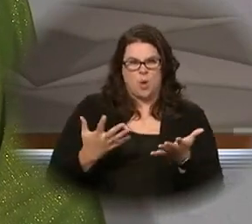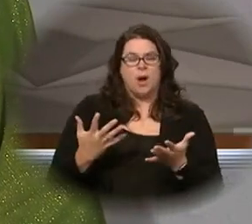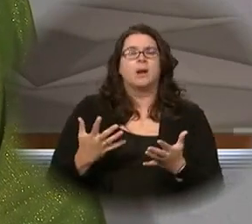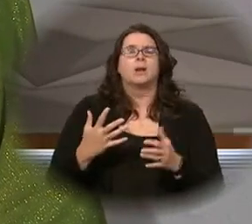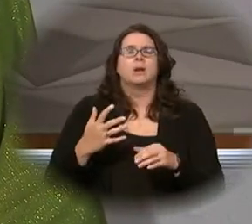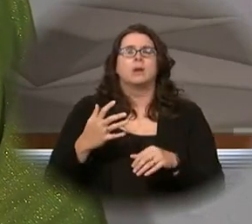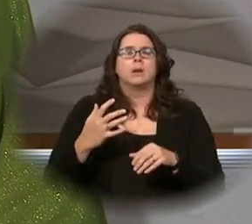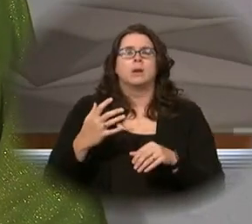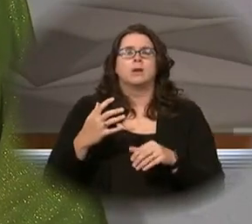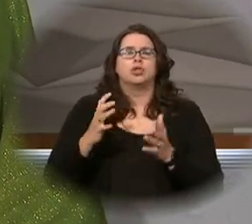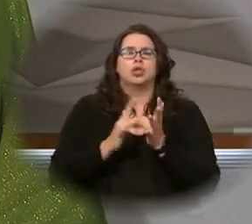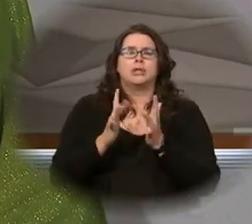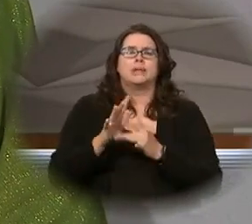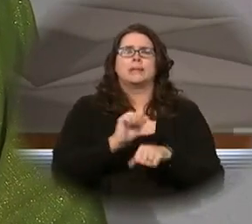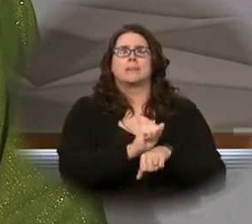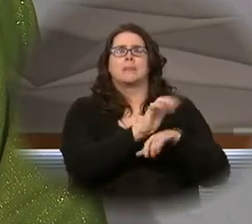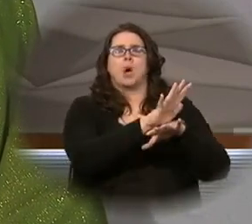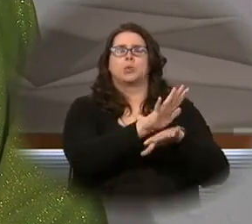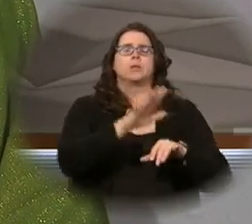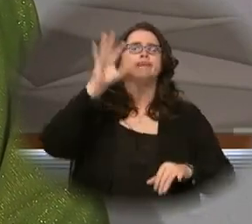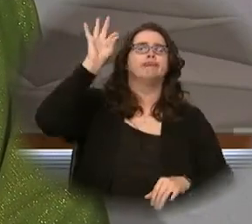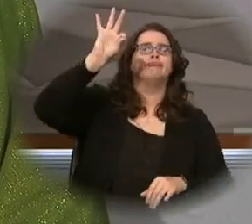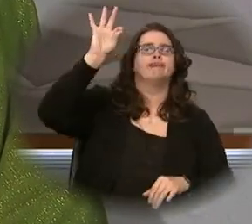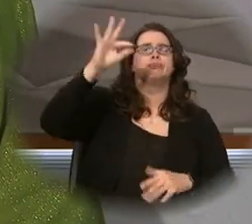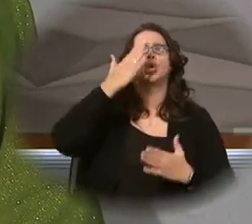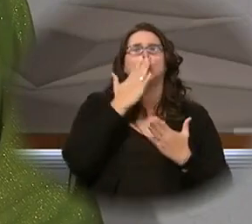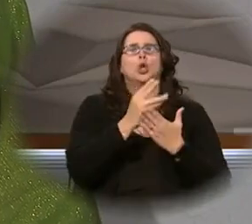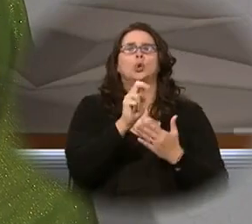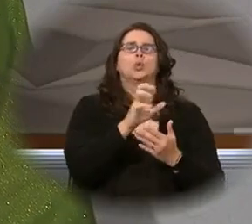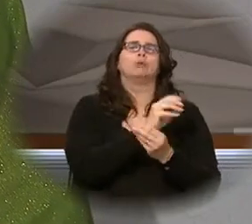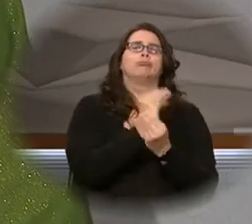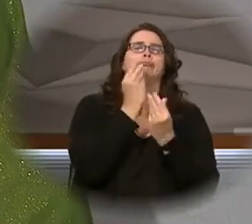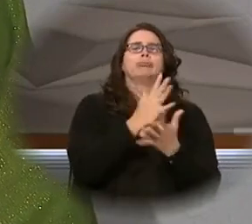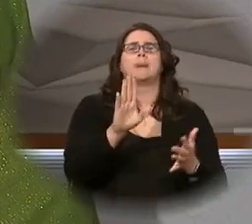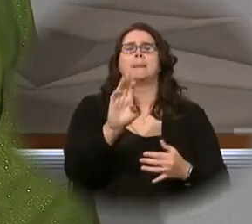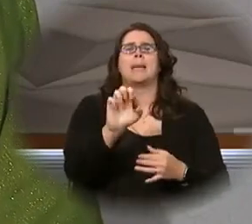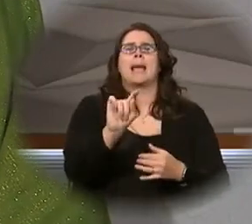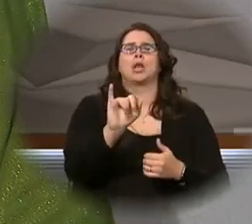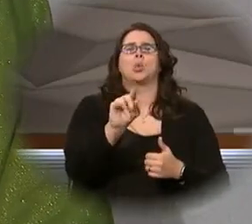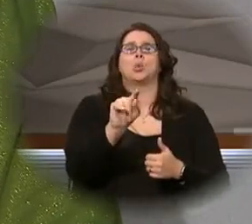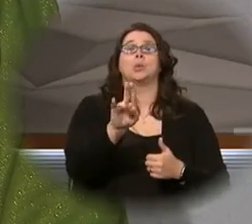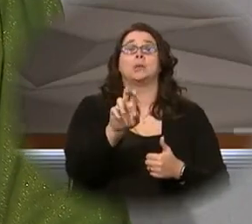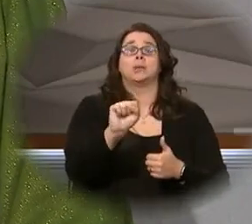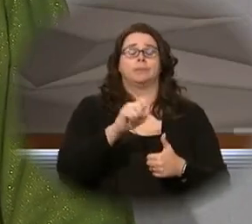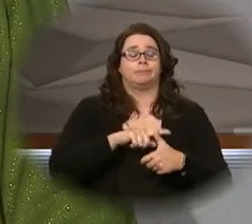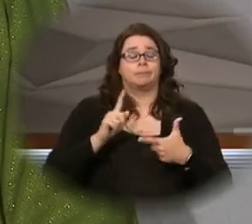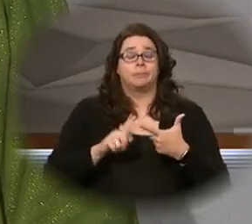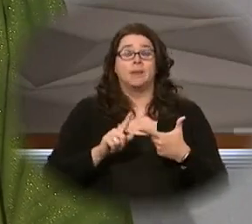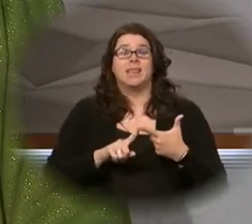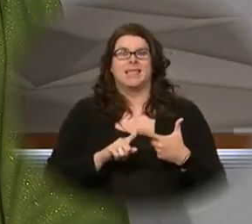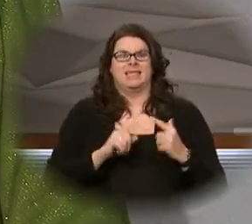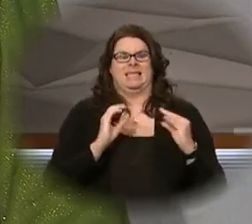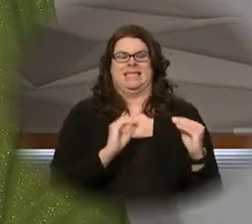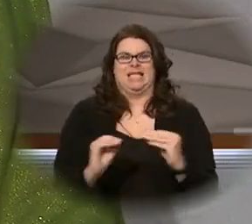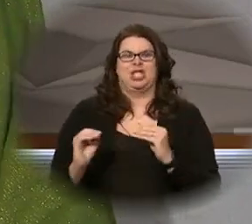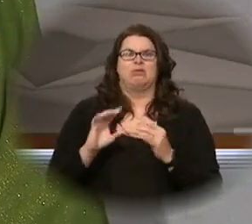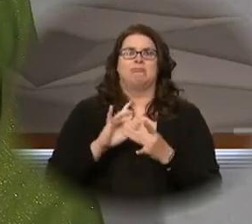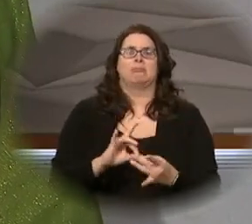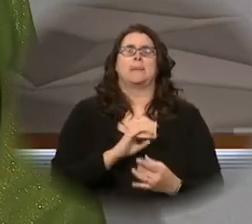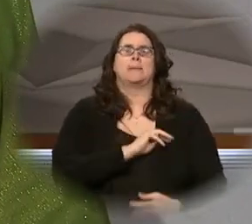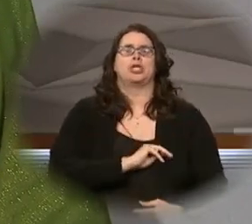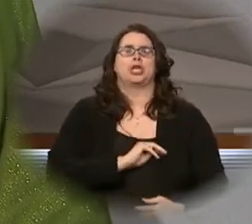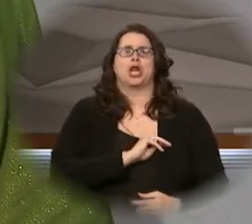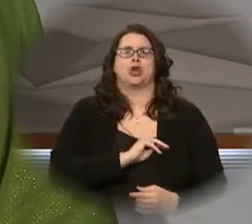on the Mount. The second discourse was the missionary discourse as Jesus prepared his apostles to go out and to